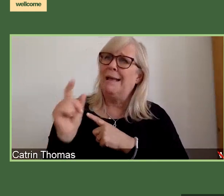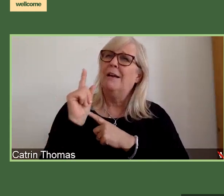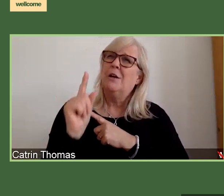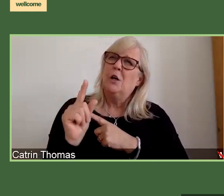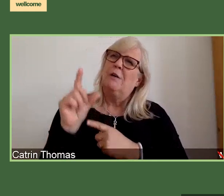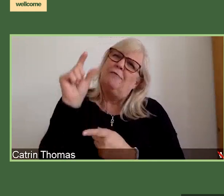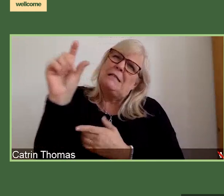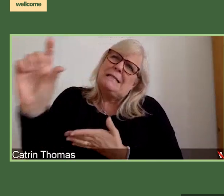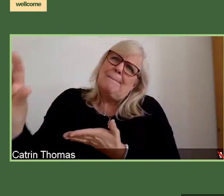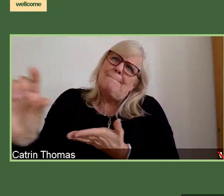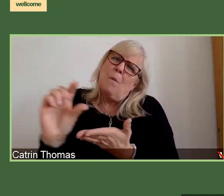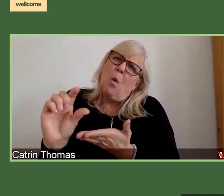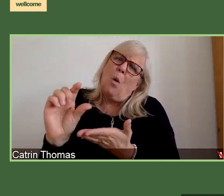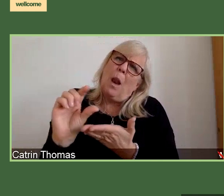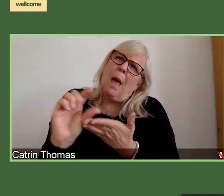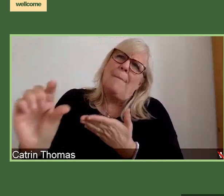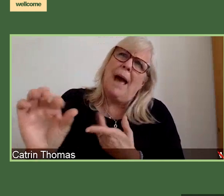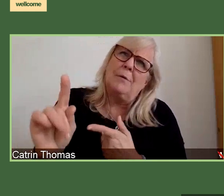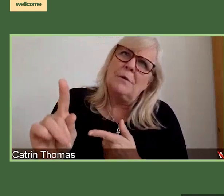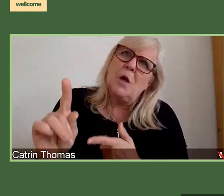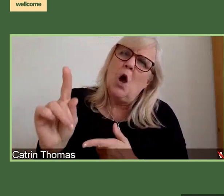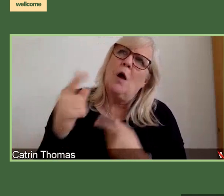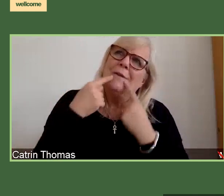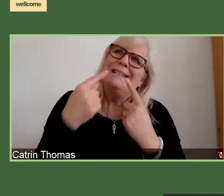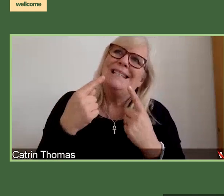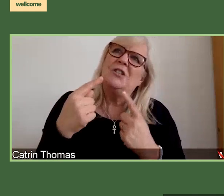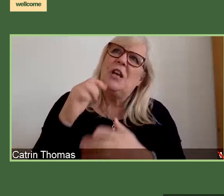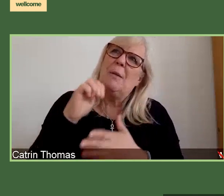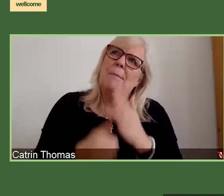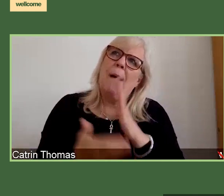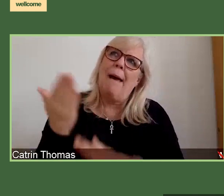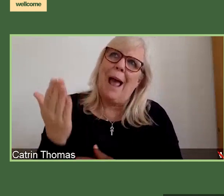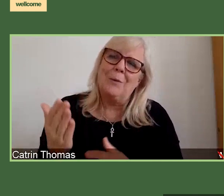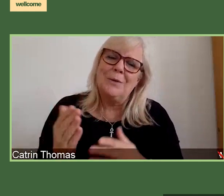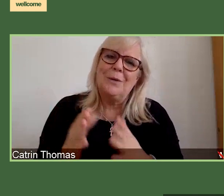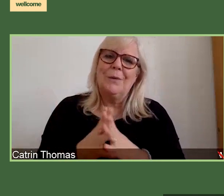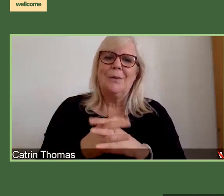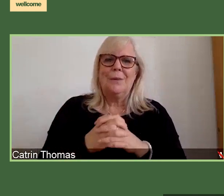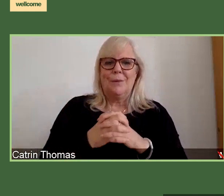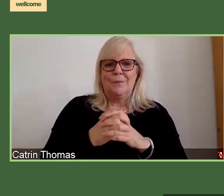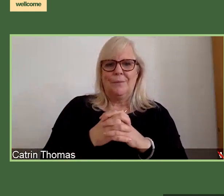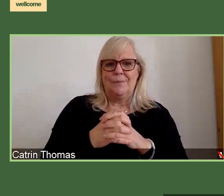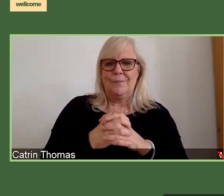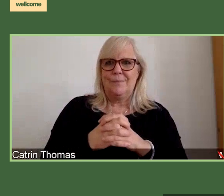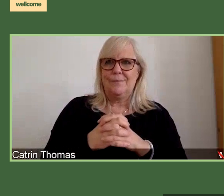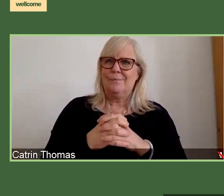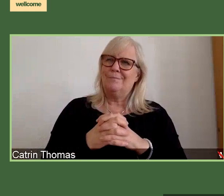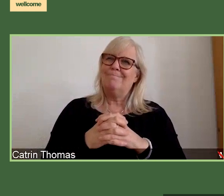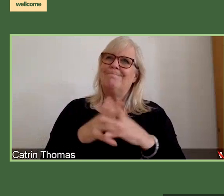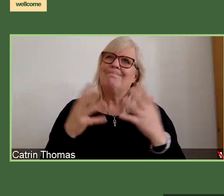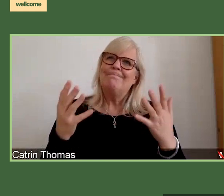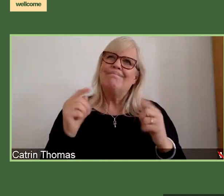not all of their teaching by any means. And this simply reflects the different type